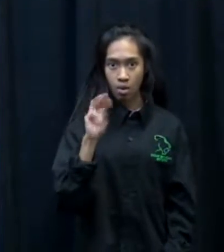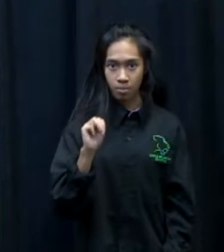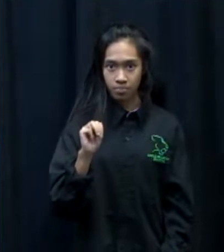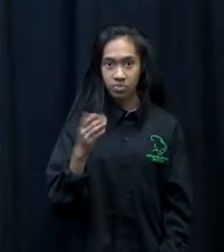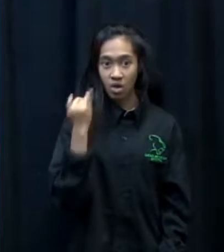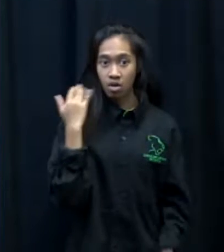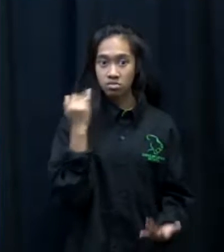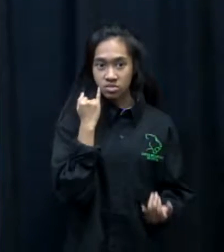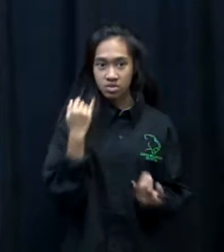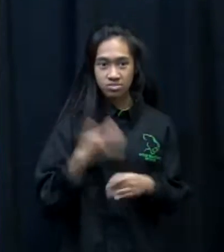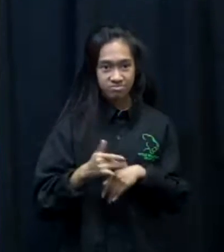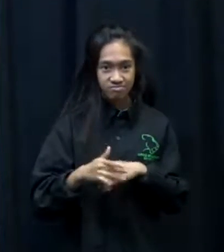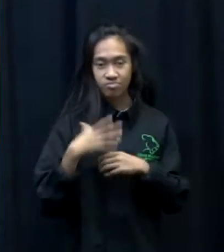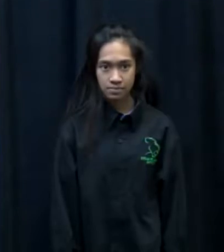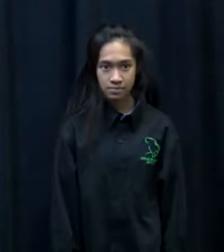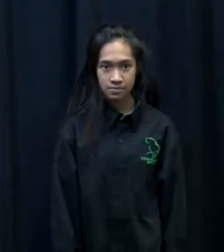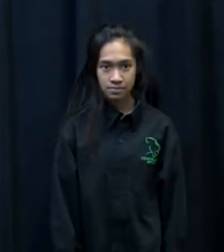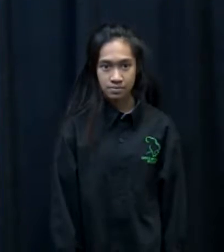now.